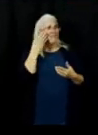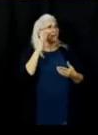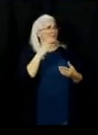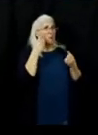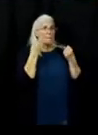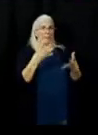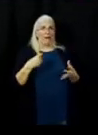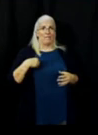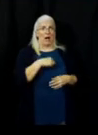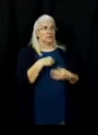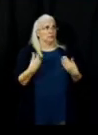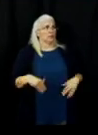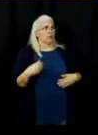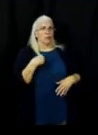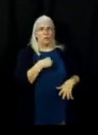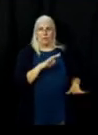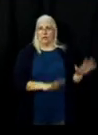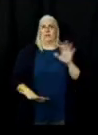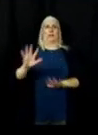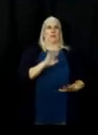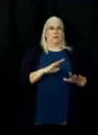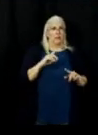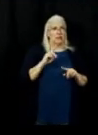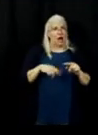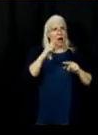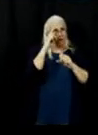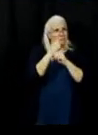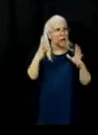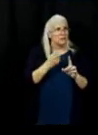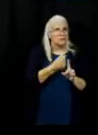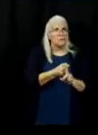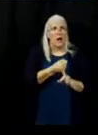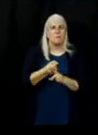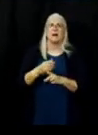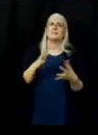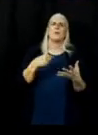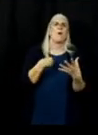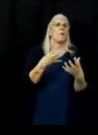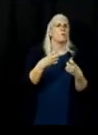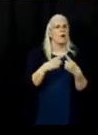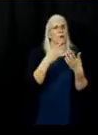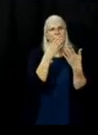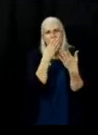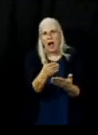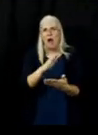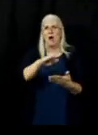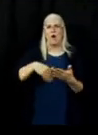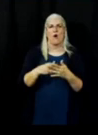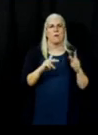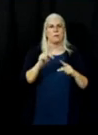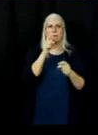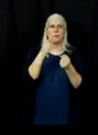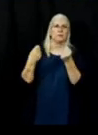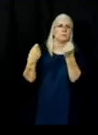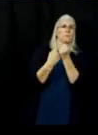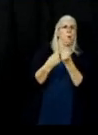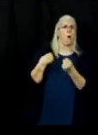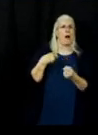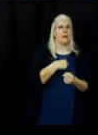really just a special thank you to all the folks in the community who are supporting this incident even while they're struggling with their own